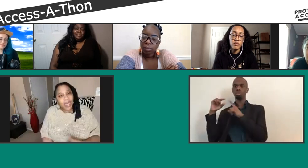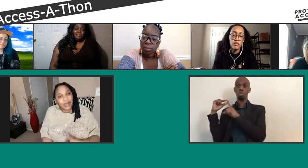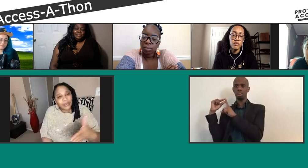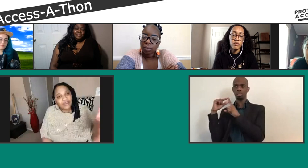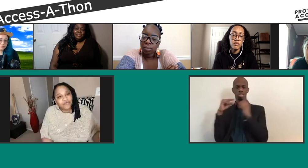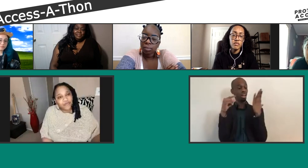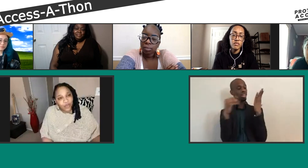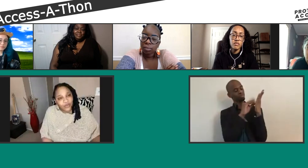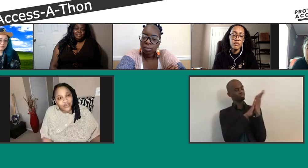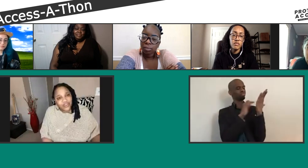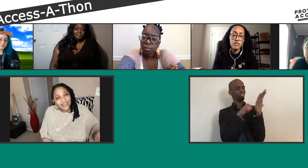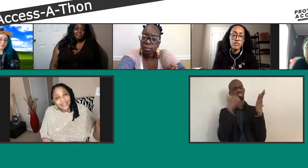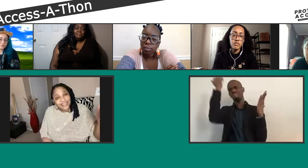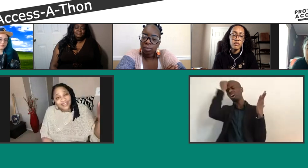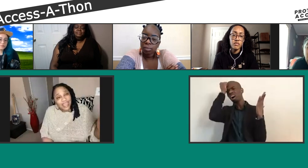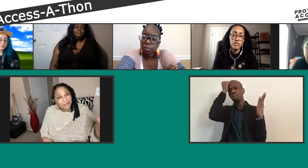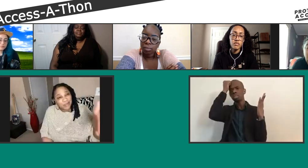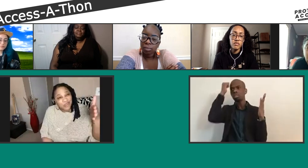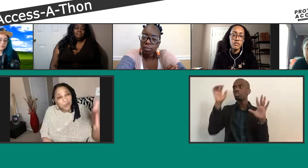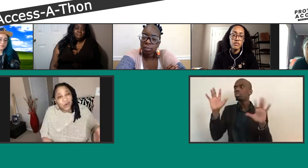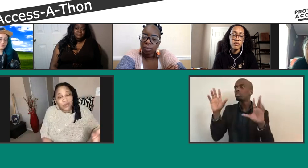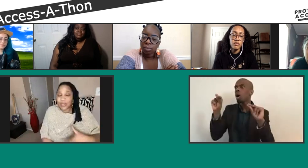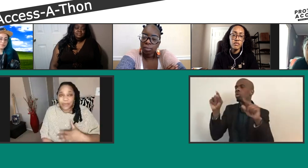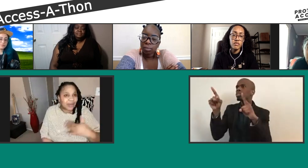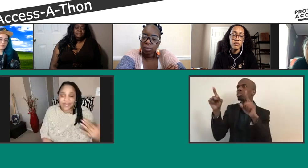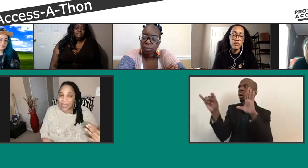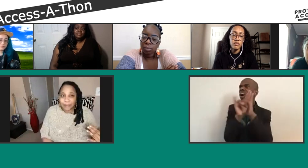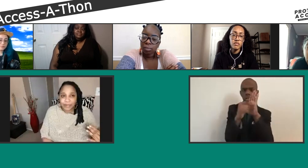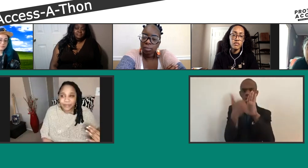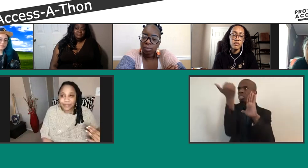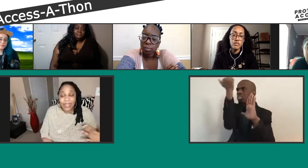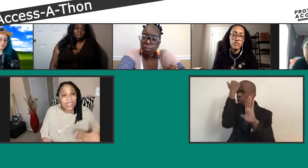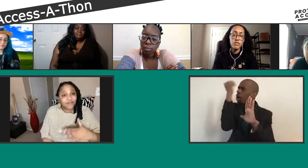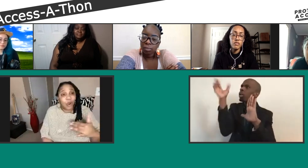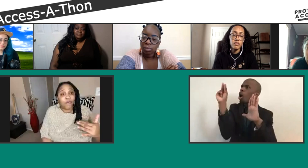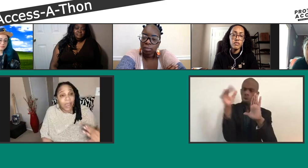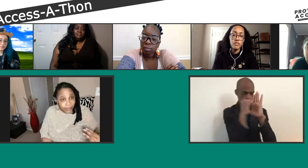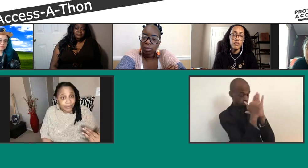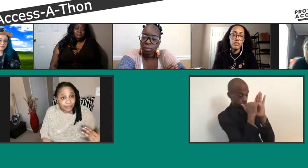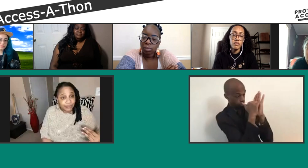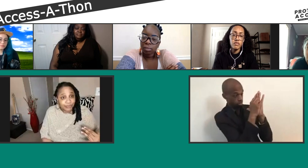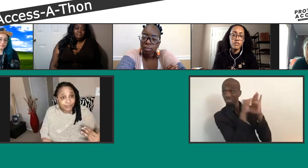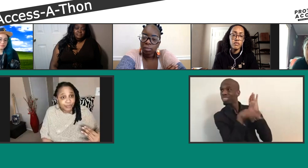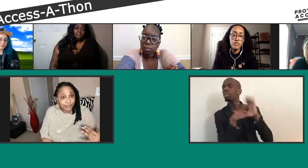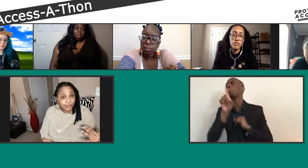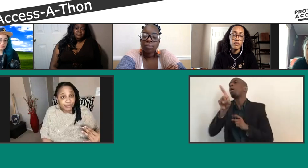But why do we default to these ableist words? Like, we got to stop. And if you are a writer,